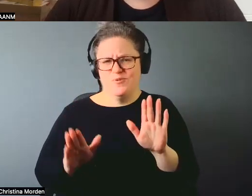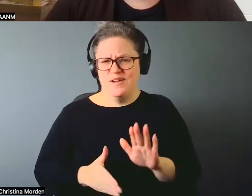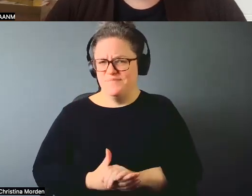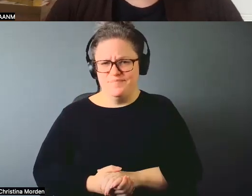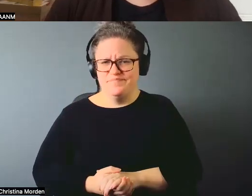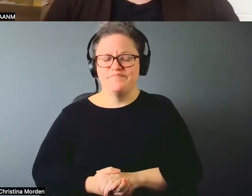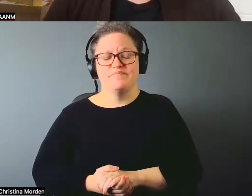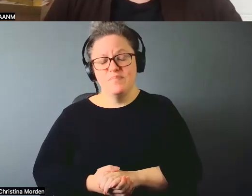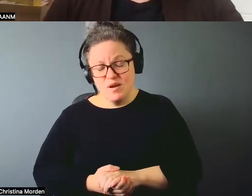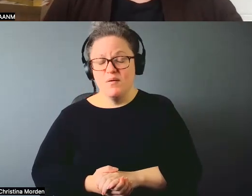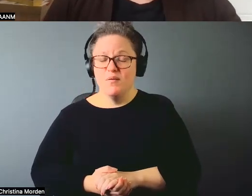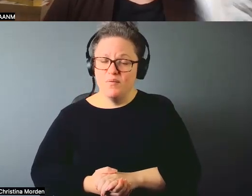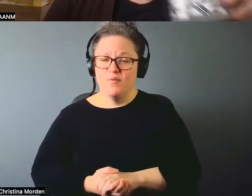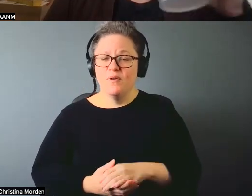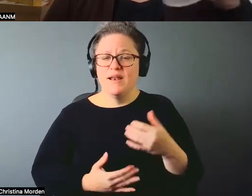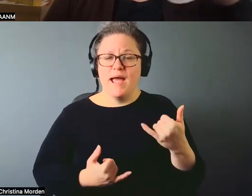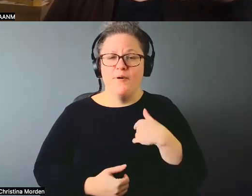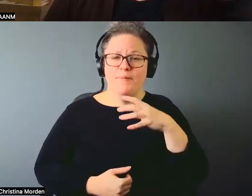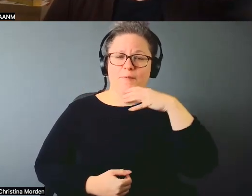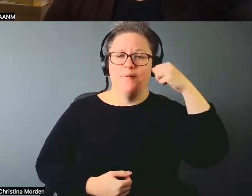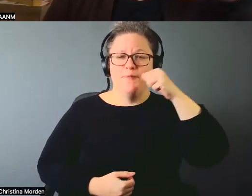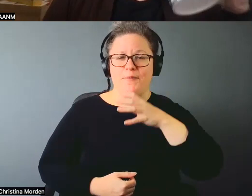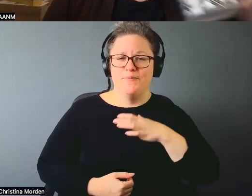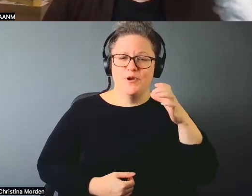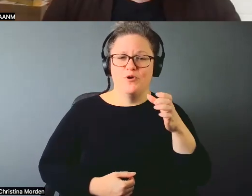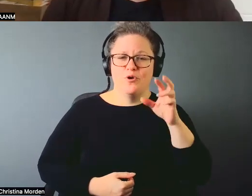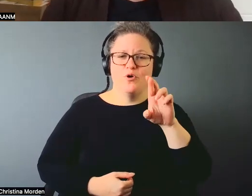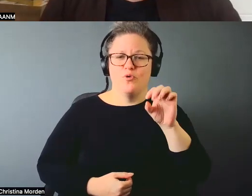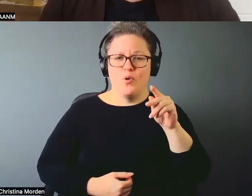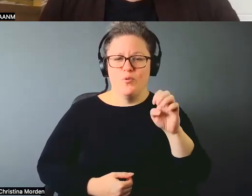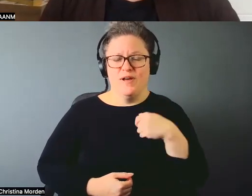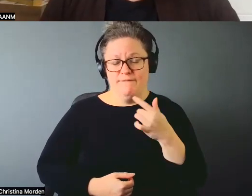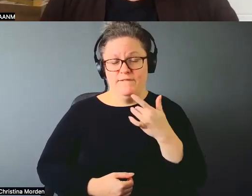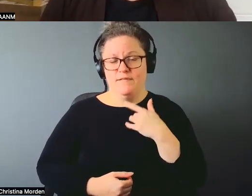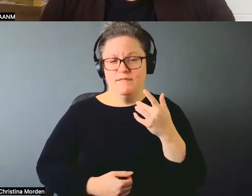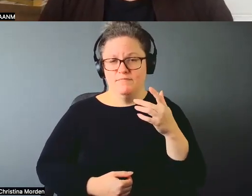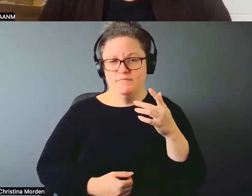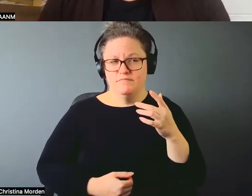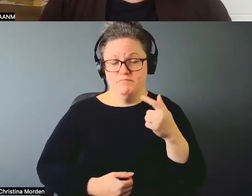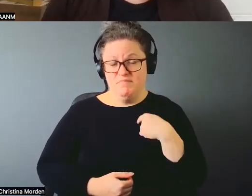So, yeah, I mean, being a crone, mean, gosh, I feel like I've been a crone. I've for quite a while now, but.